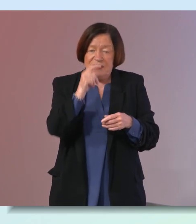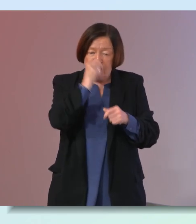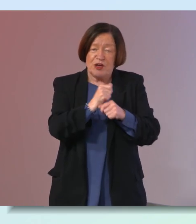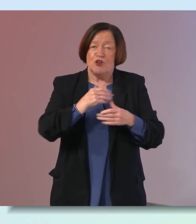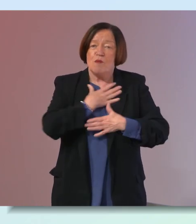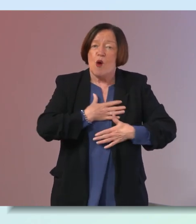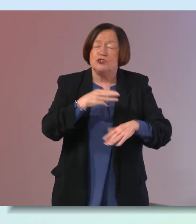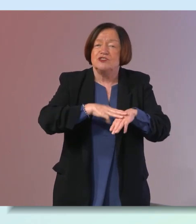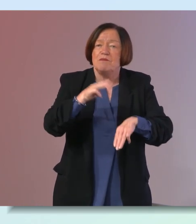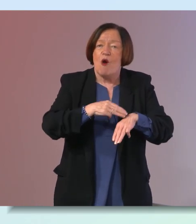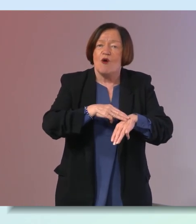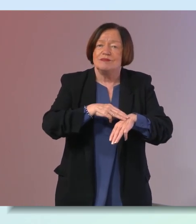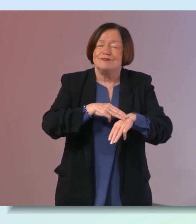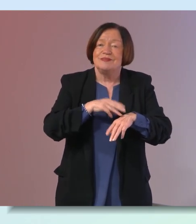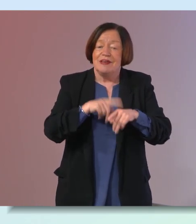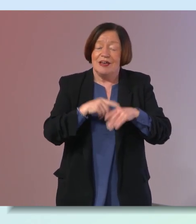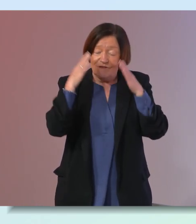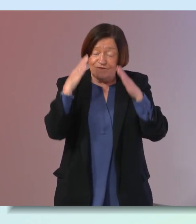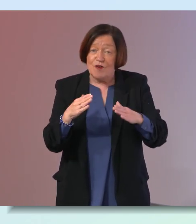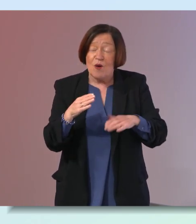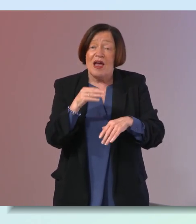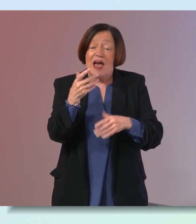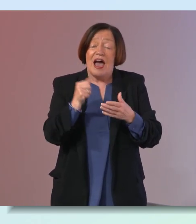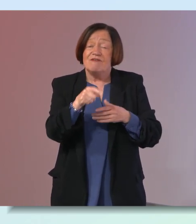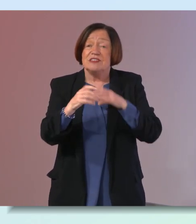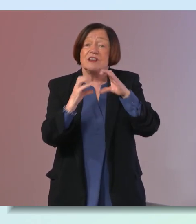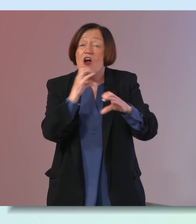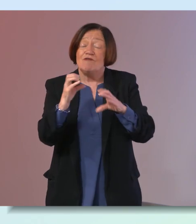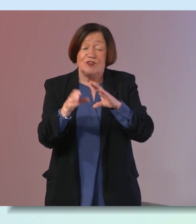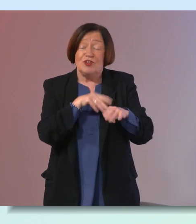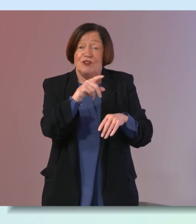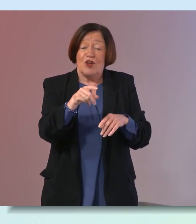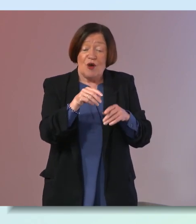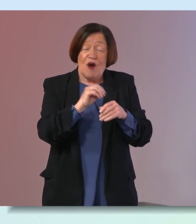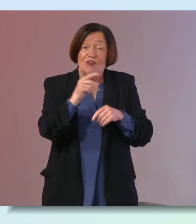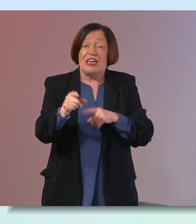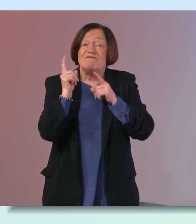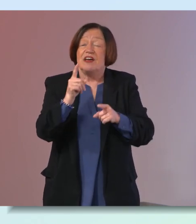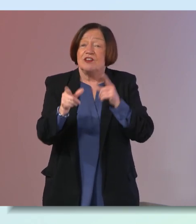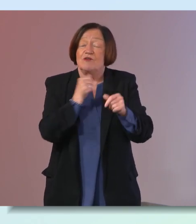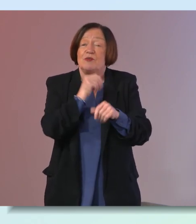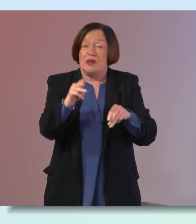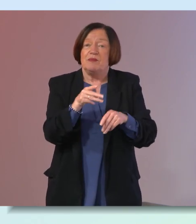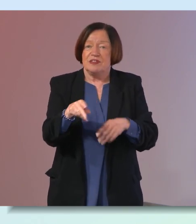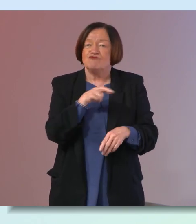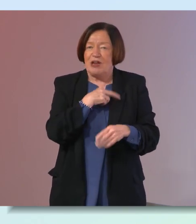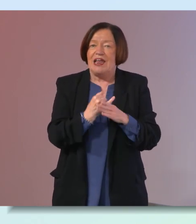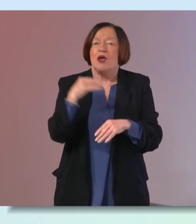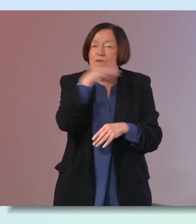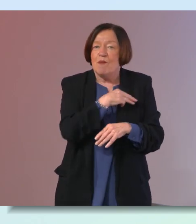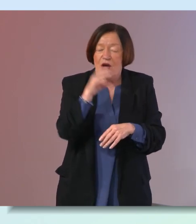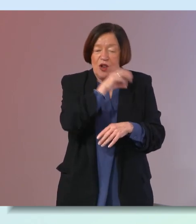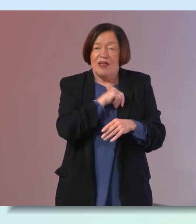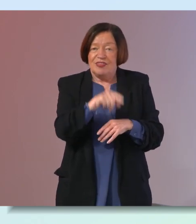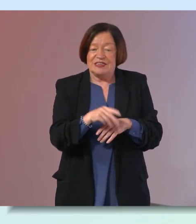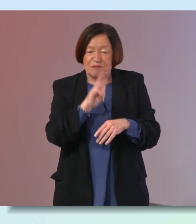a little bit more um and pay attention to it and have these conversations i think on his advice about talking to people is critically important i was looking at